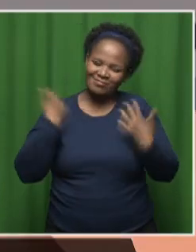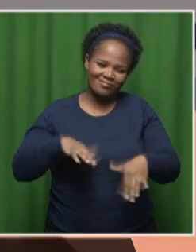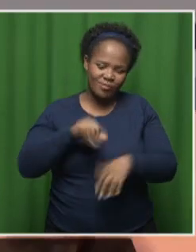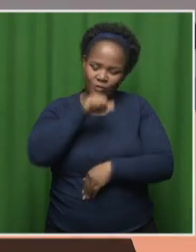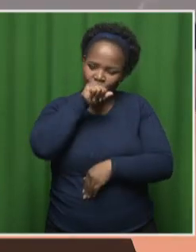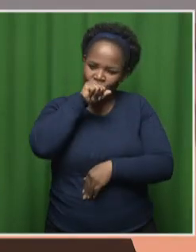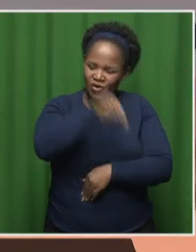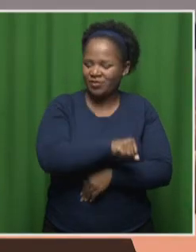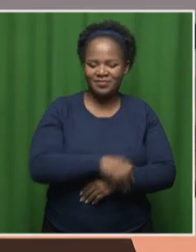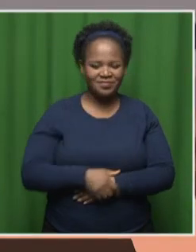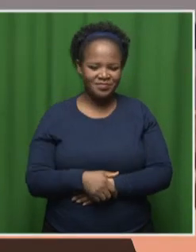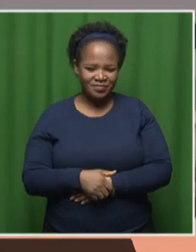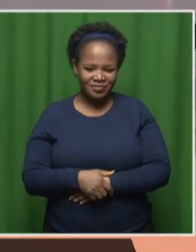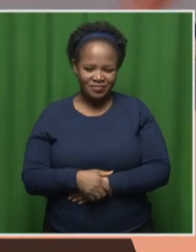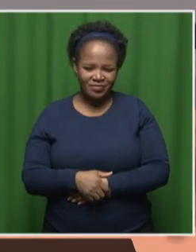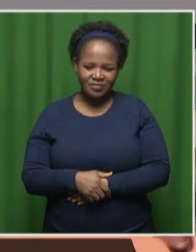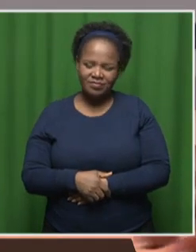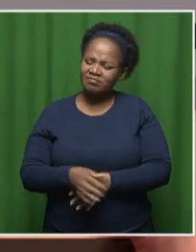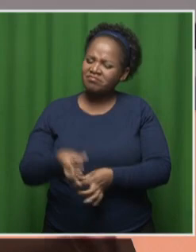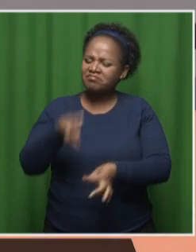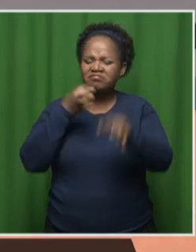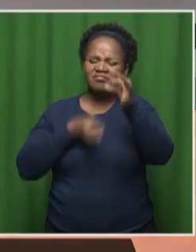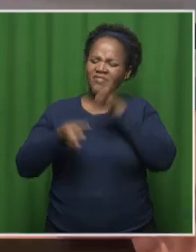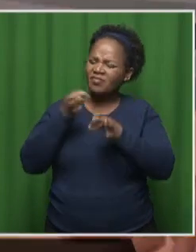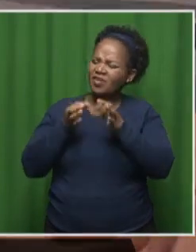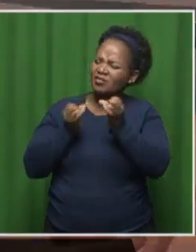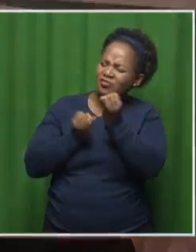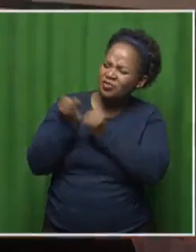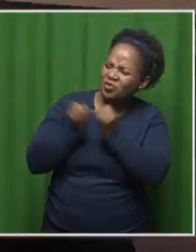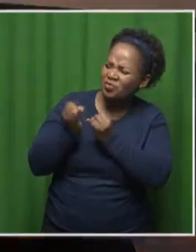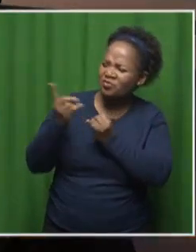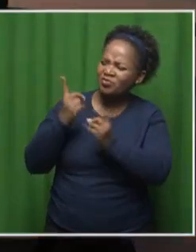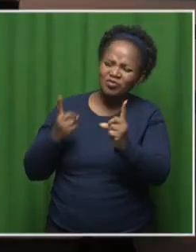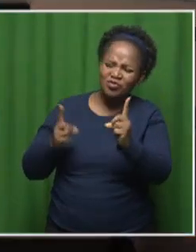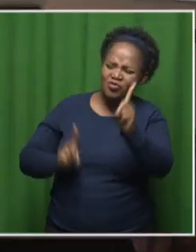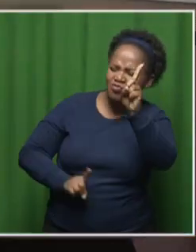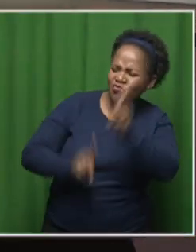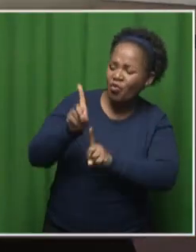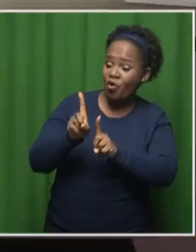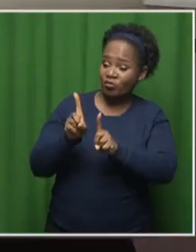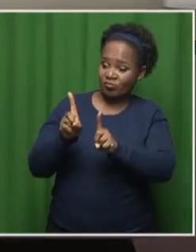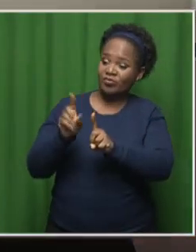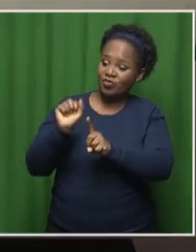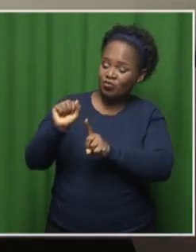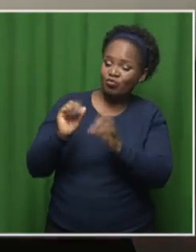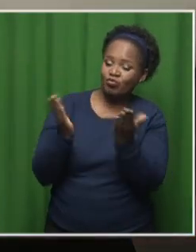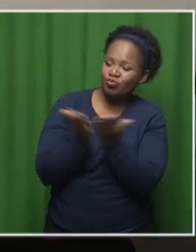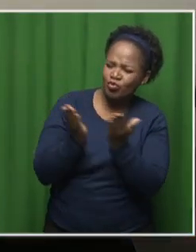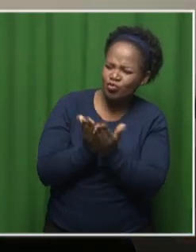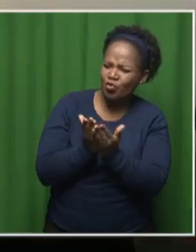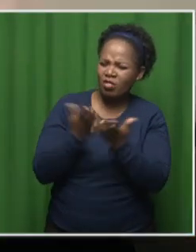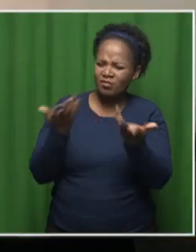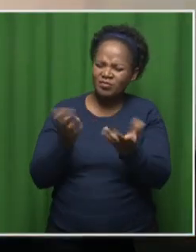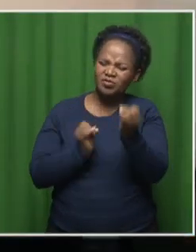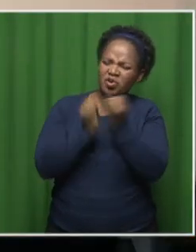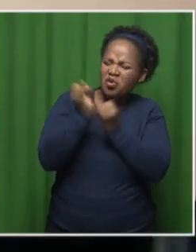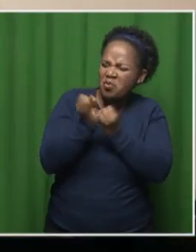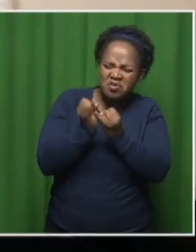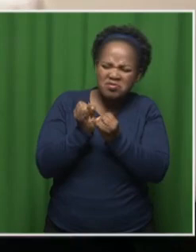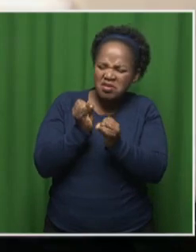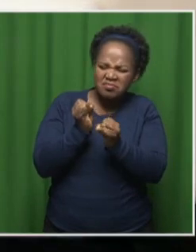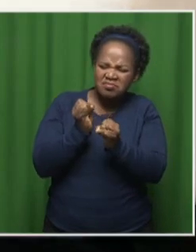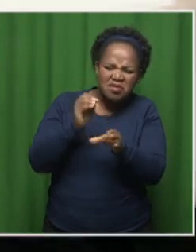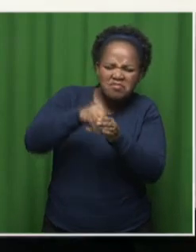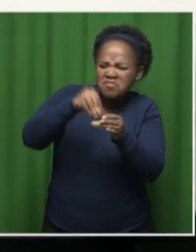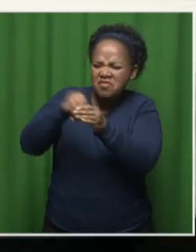Anu, tell us a little bit about the competition. mean, you won as a school, but what does this competition entail? Take us through that